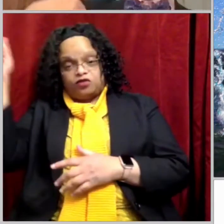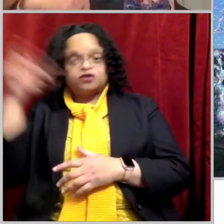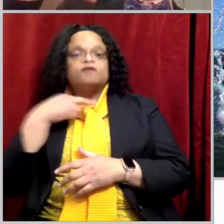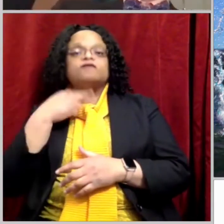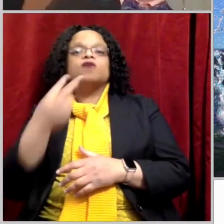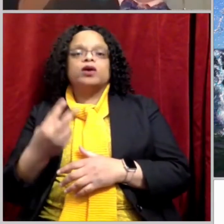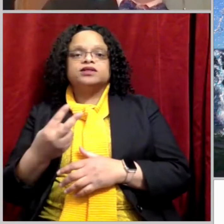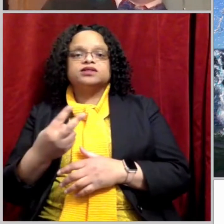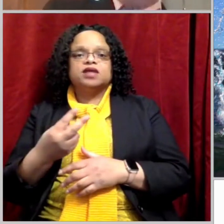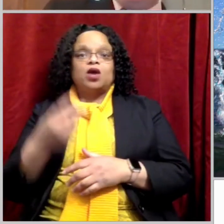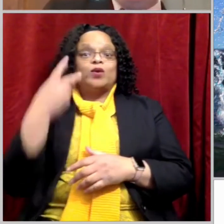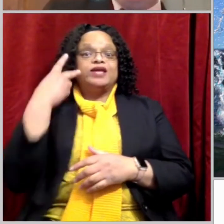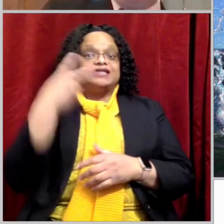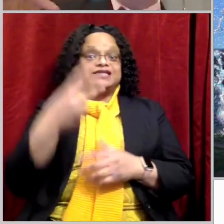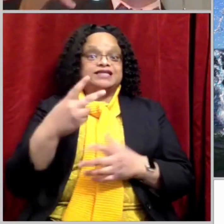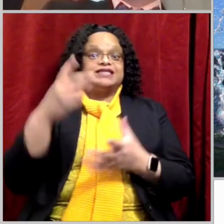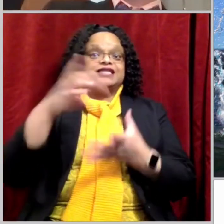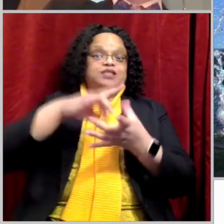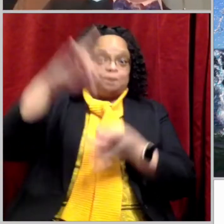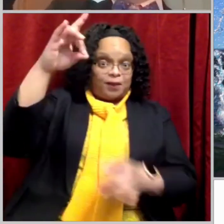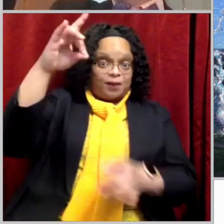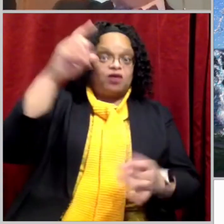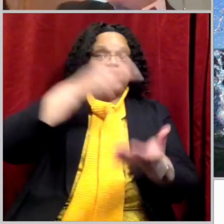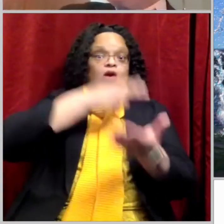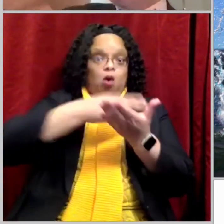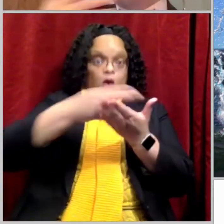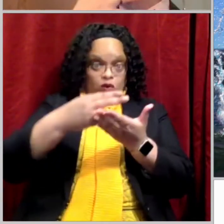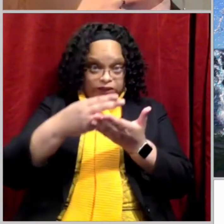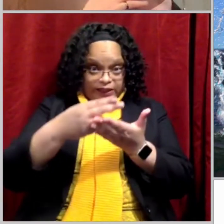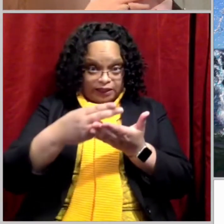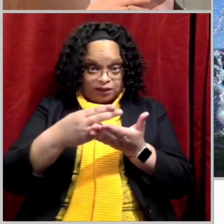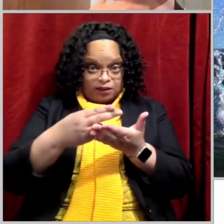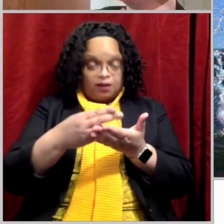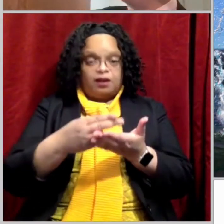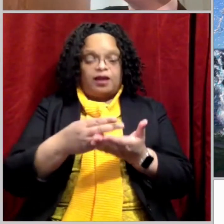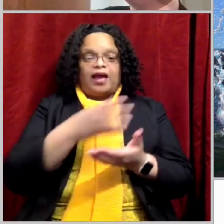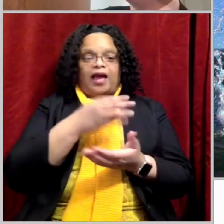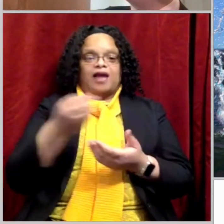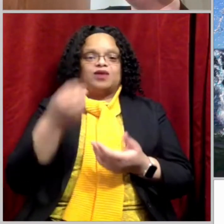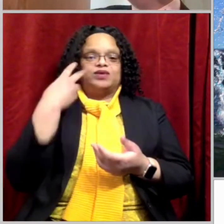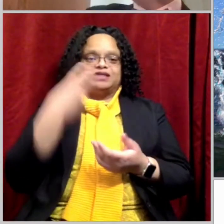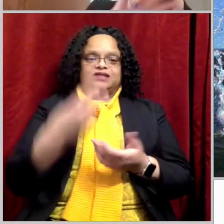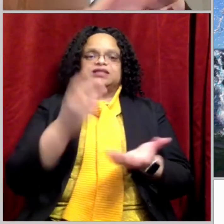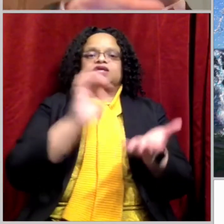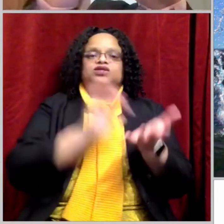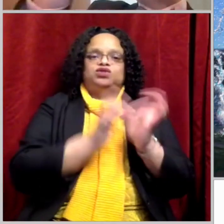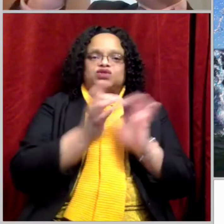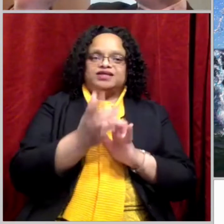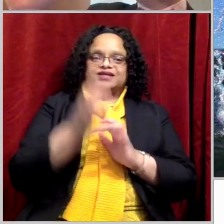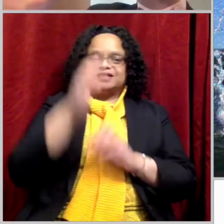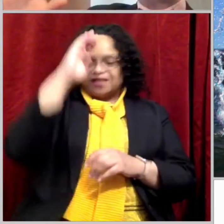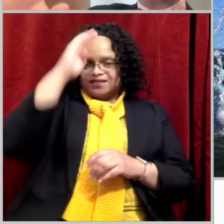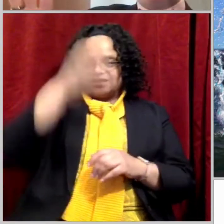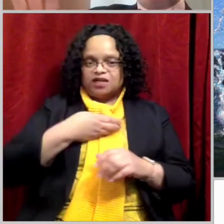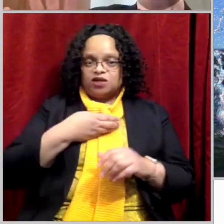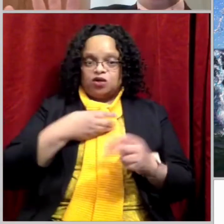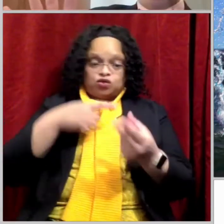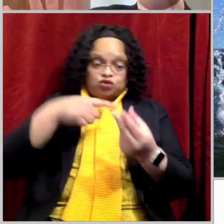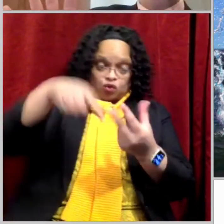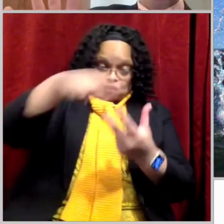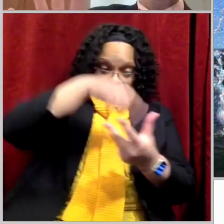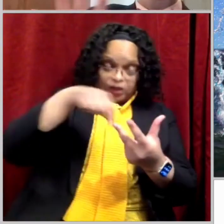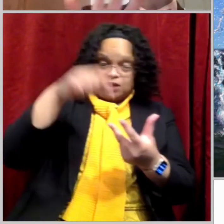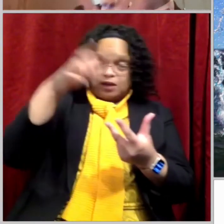And we see the Holy Spirit is made manifest at the same time. So all three persons of the